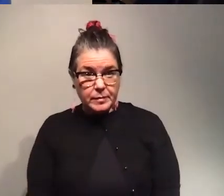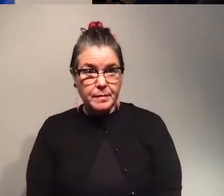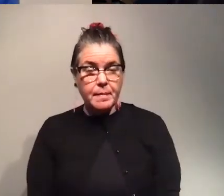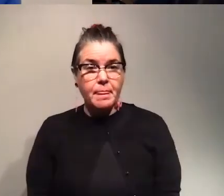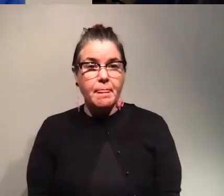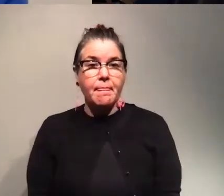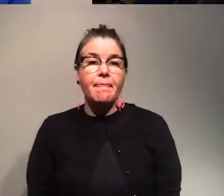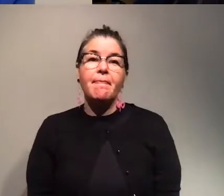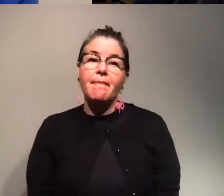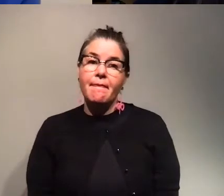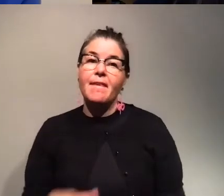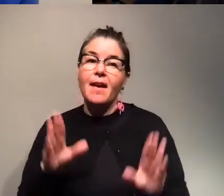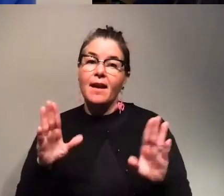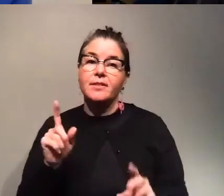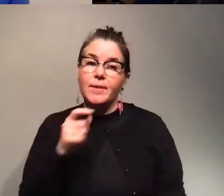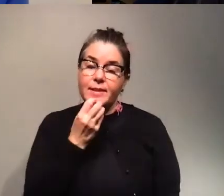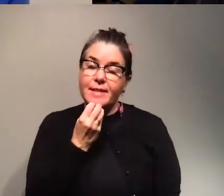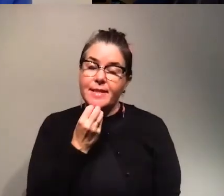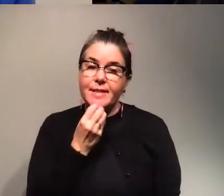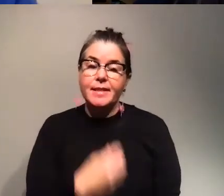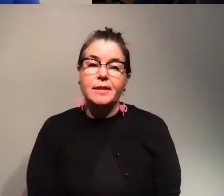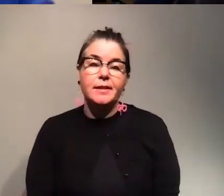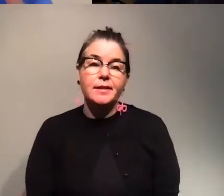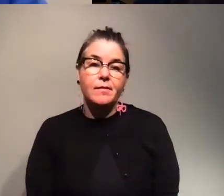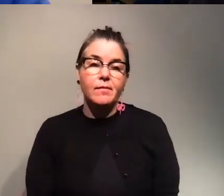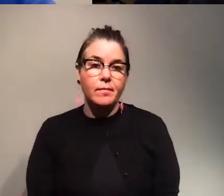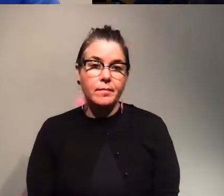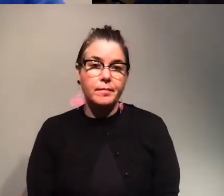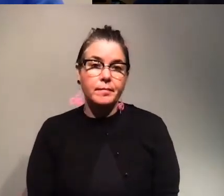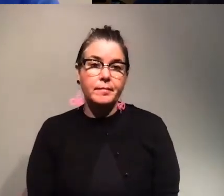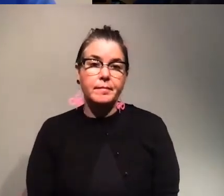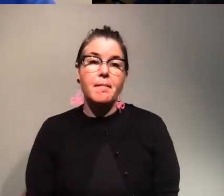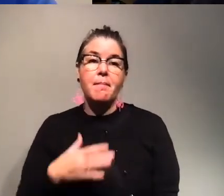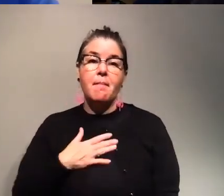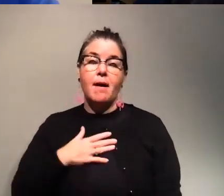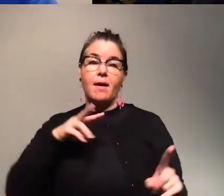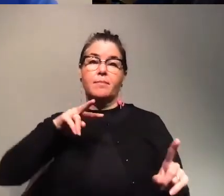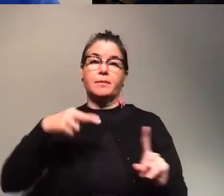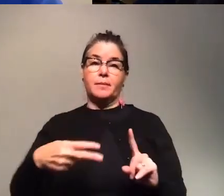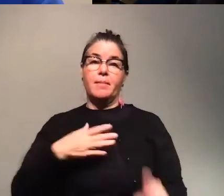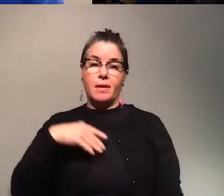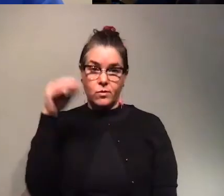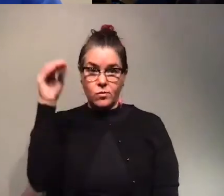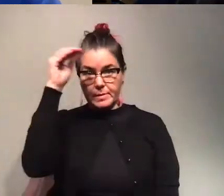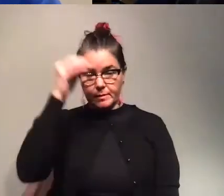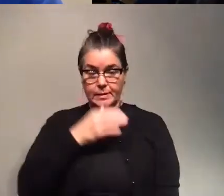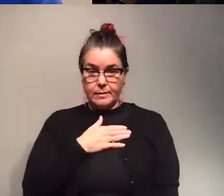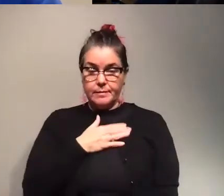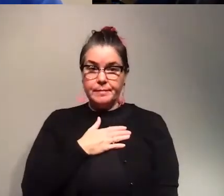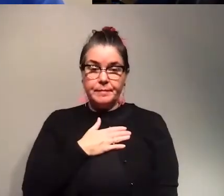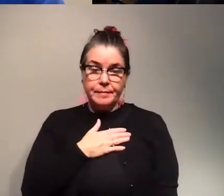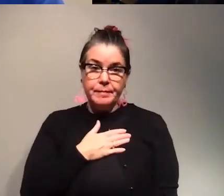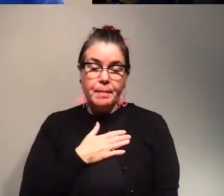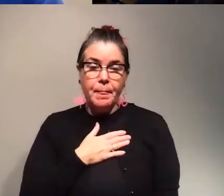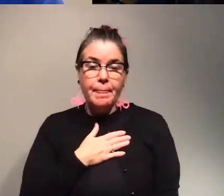that's an excellent question um so from my perspective and my opinion i